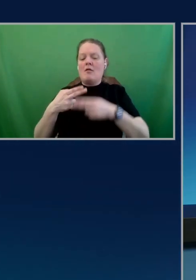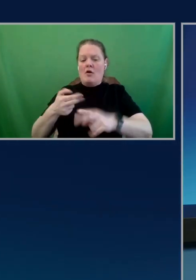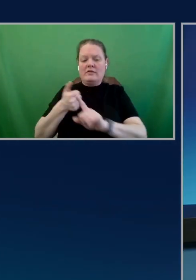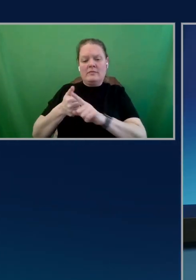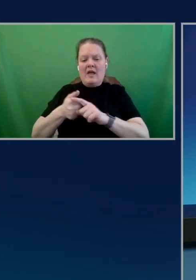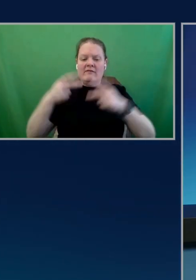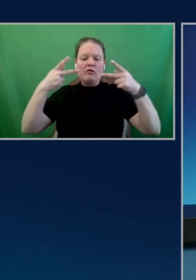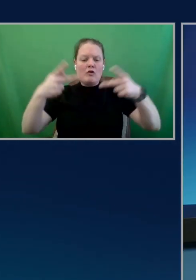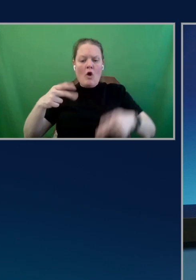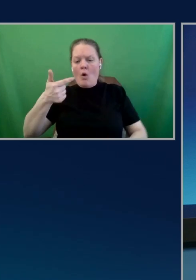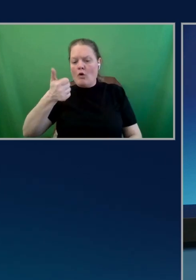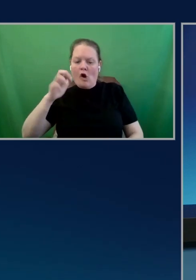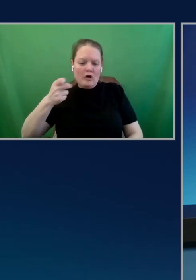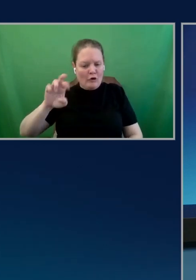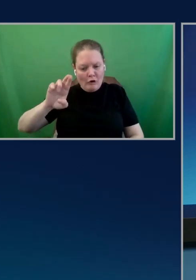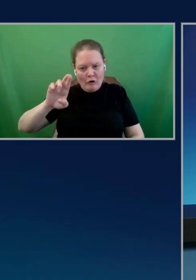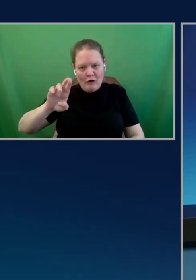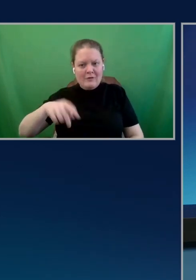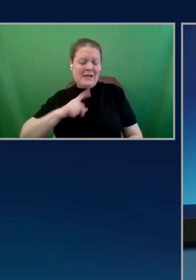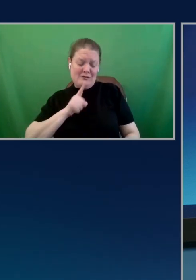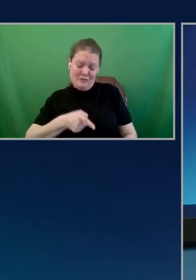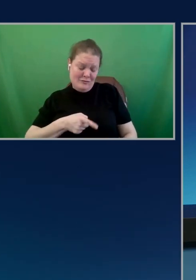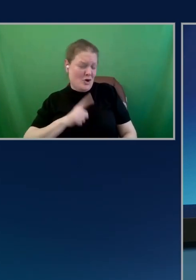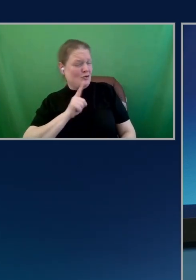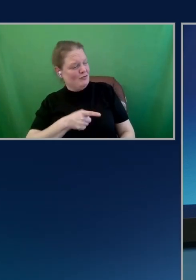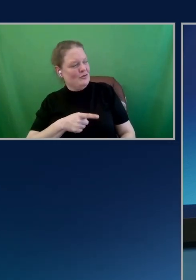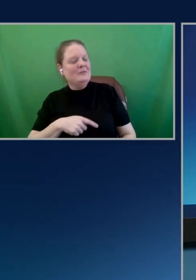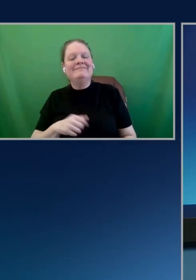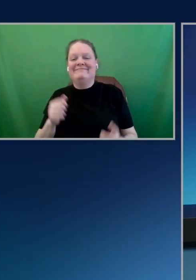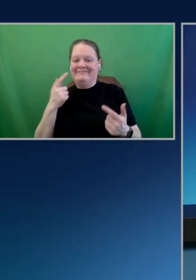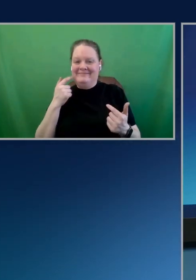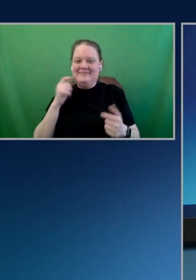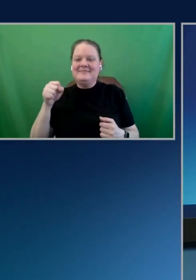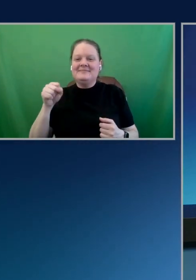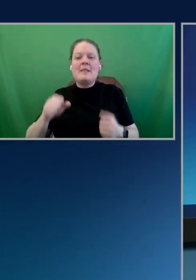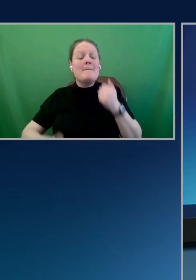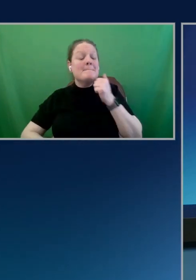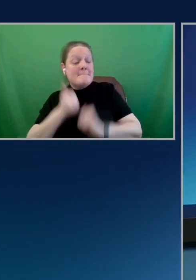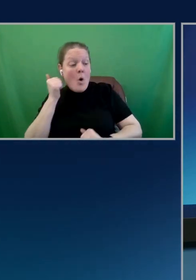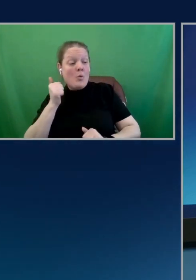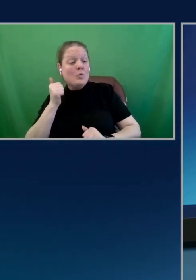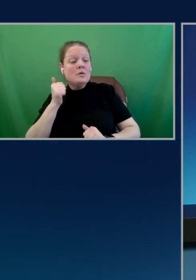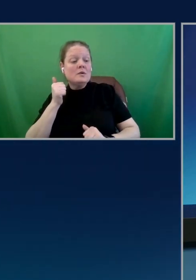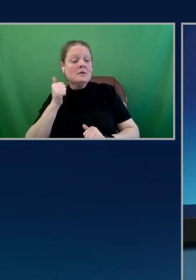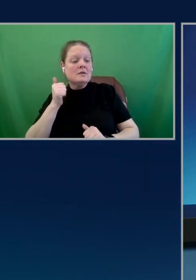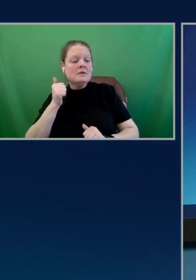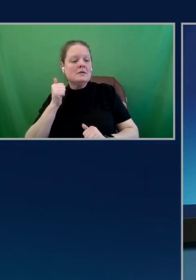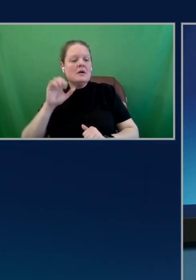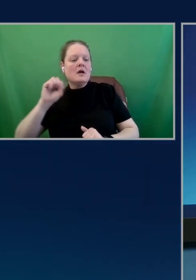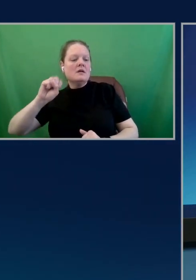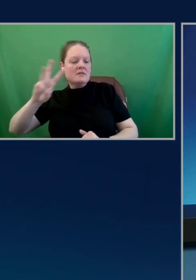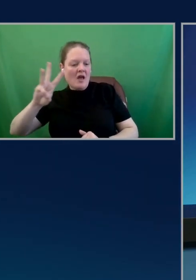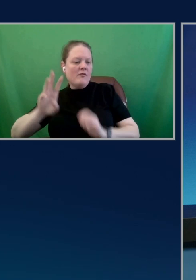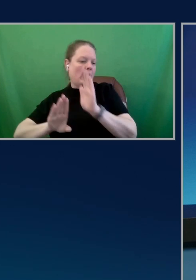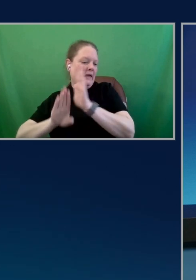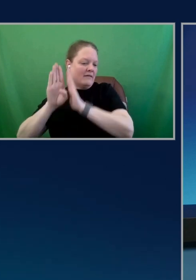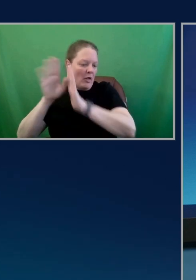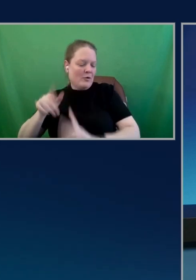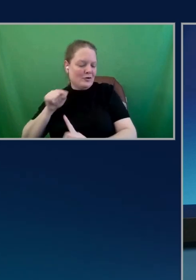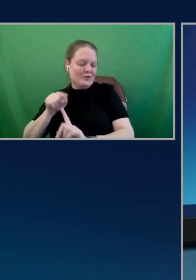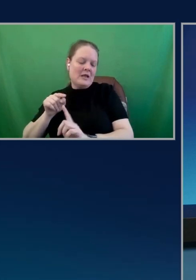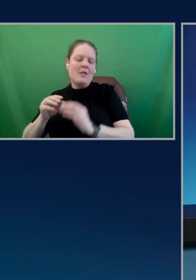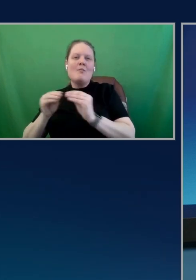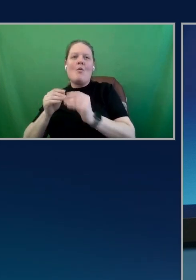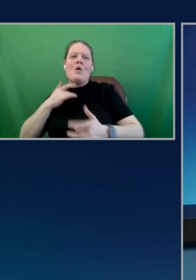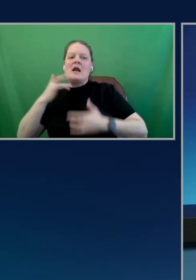That's true. I do know one. Yeah. Yeah. But yeah, most software devs are really most excited when working